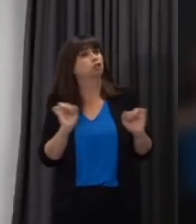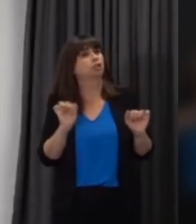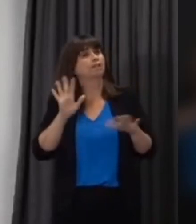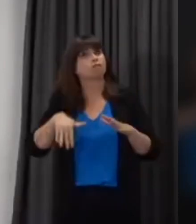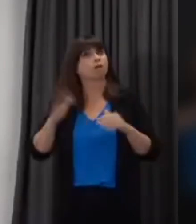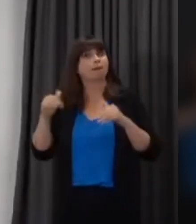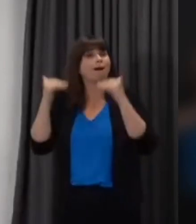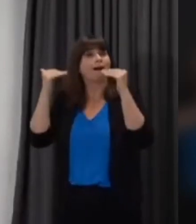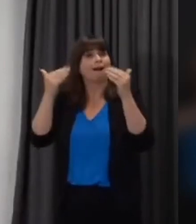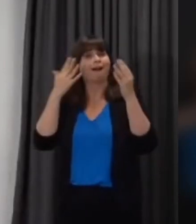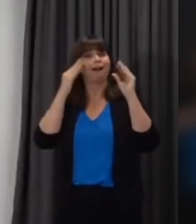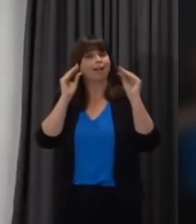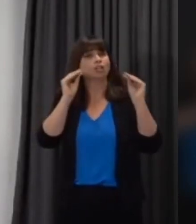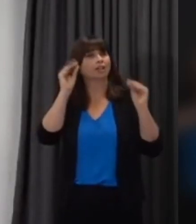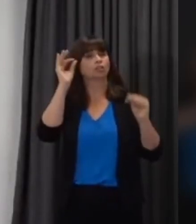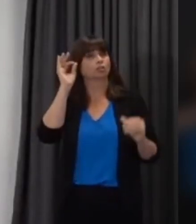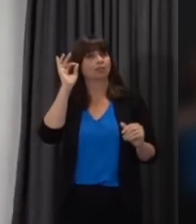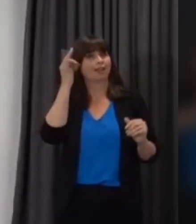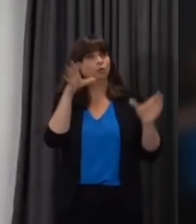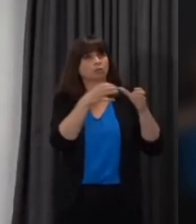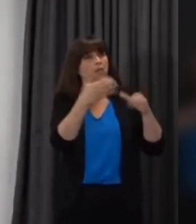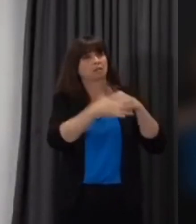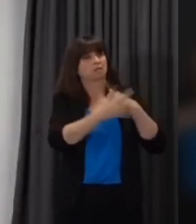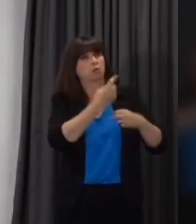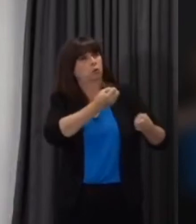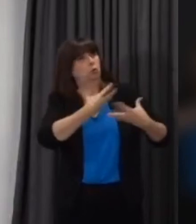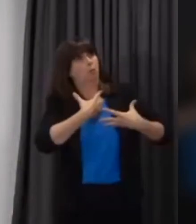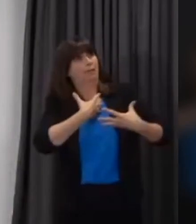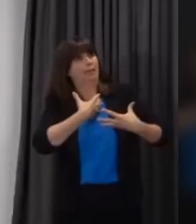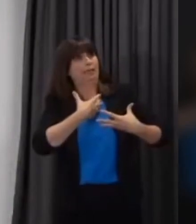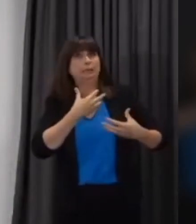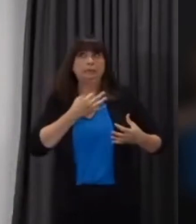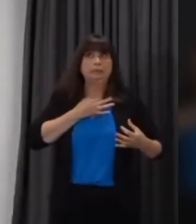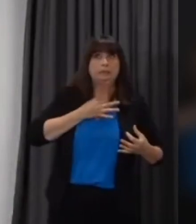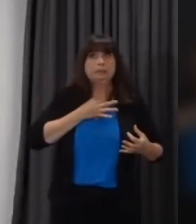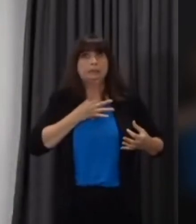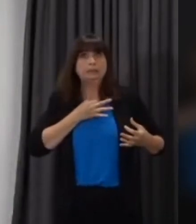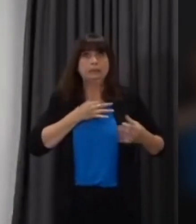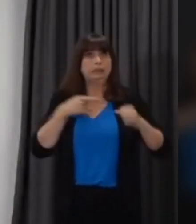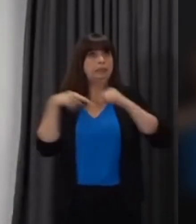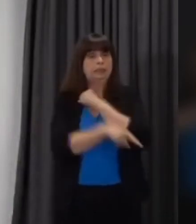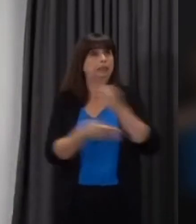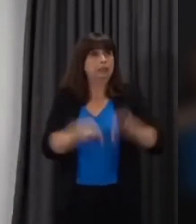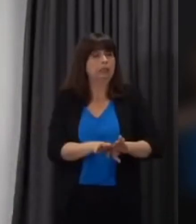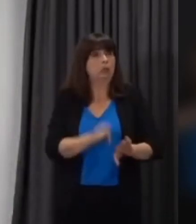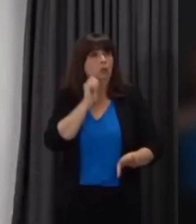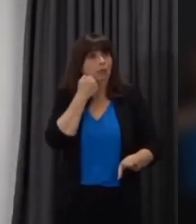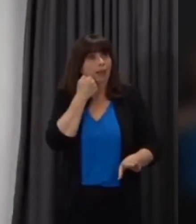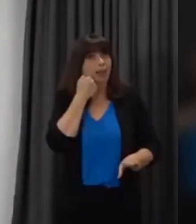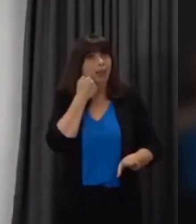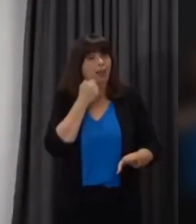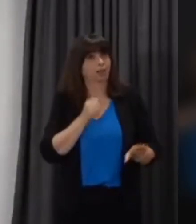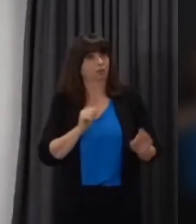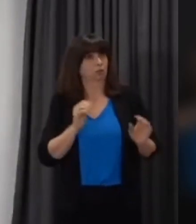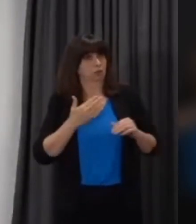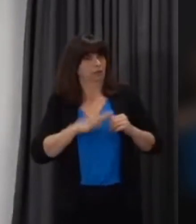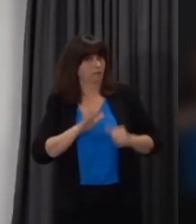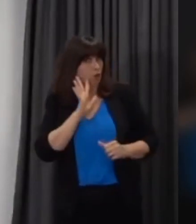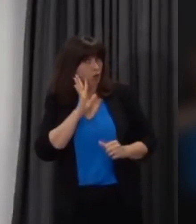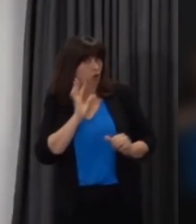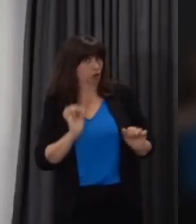education funding council that any of our institutions are are facing immediate a crisis but